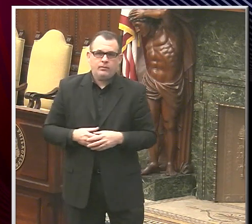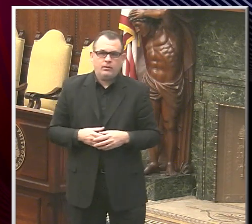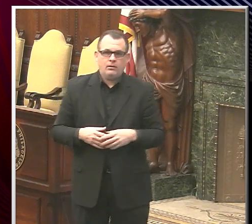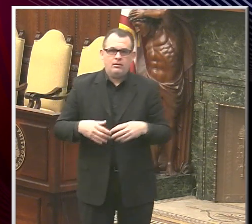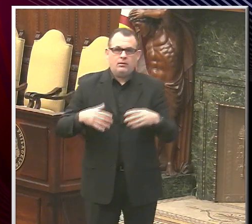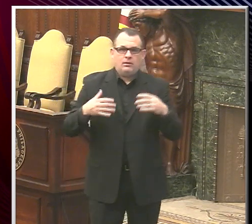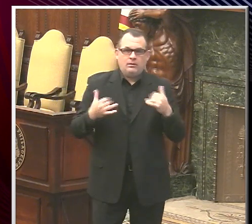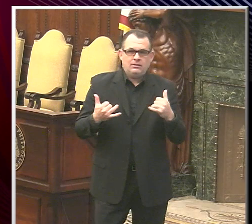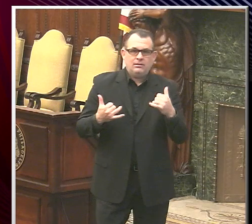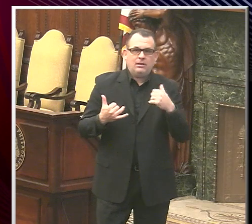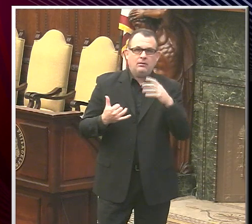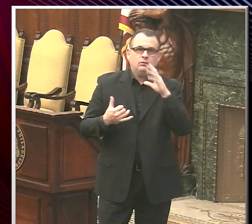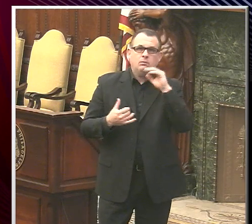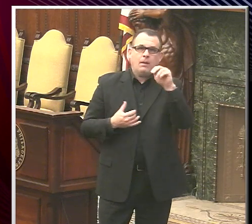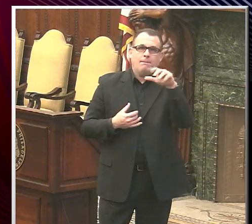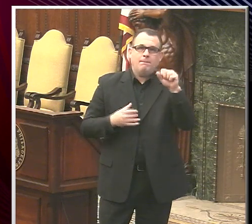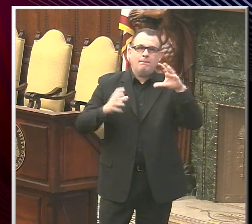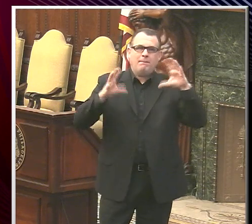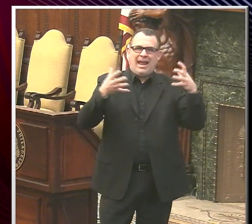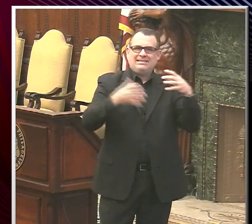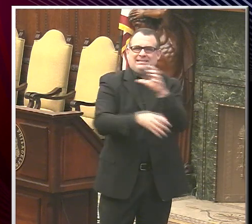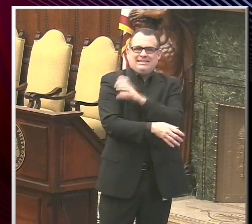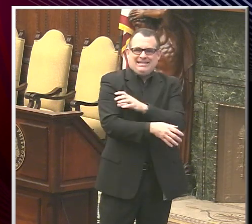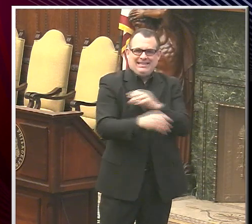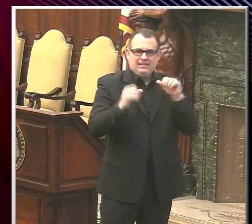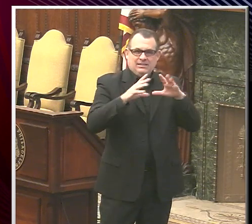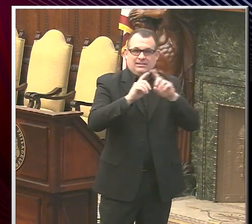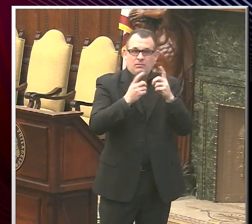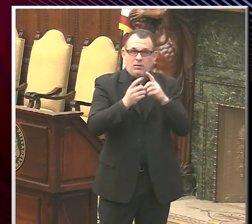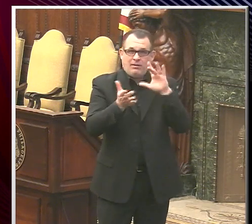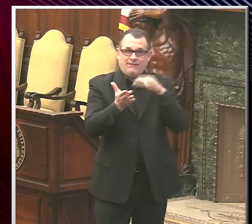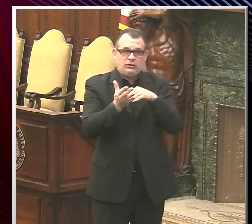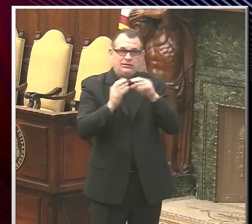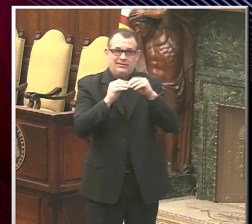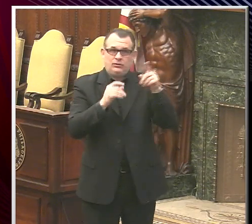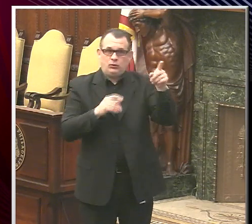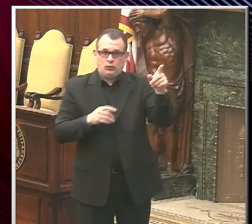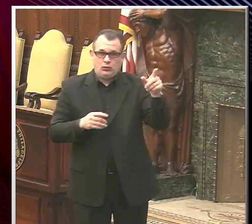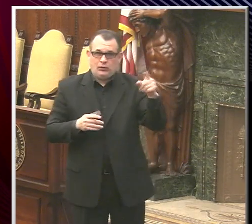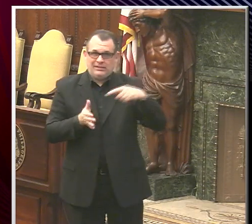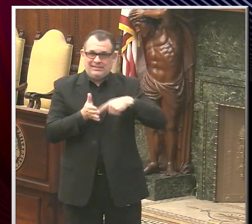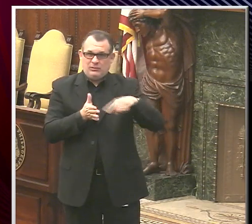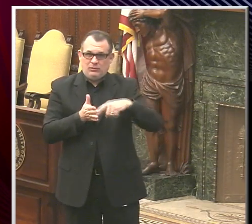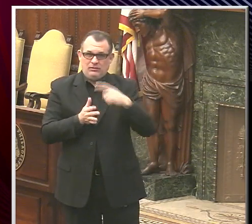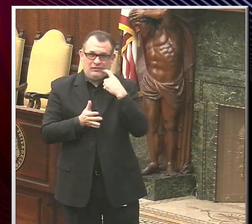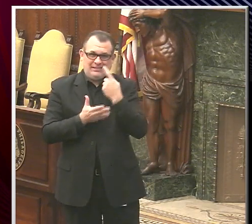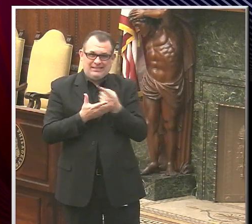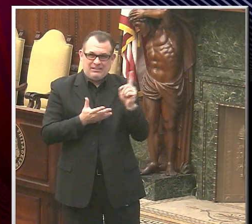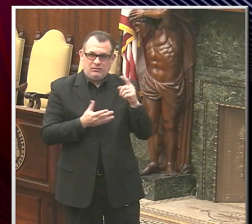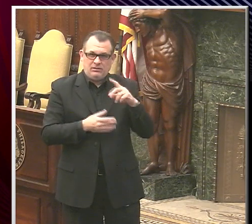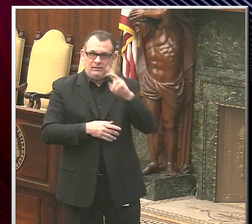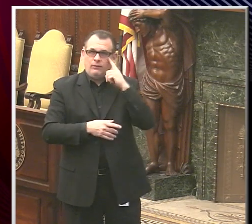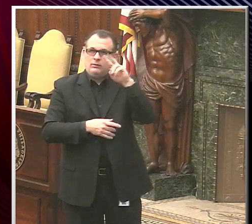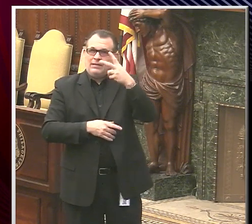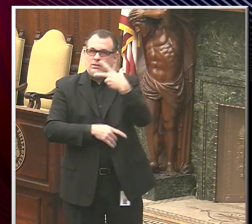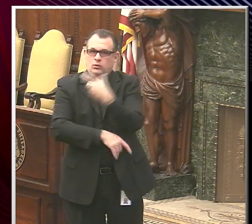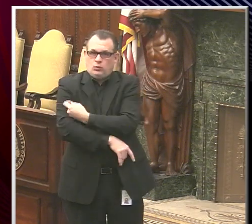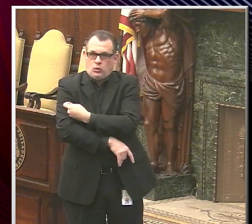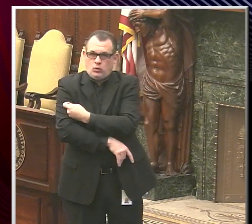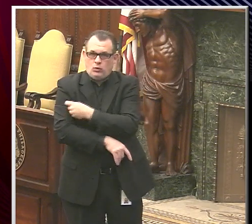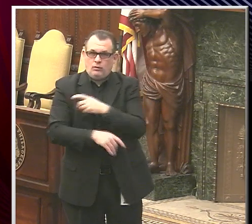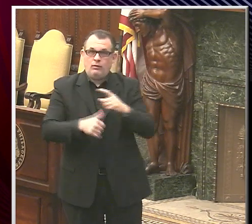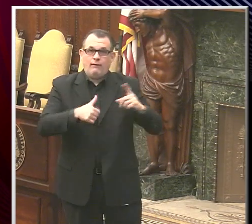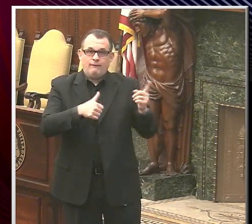Now, they're mass clinics run by the health department at the convention center. This past week, we've been doing the second dose clinics for people who received their first dose